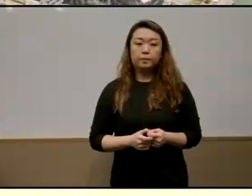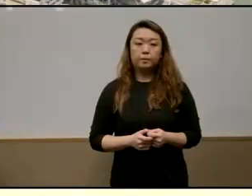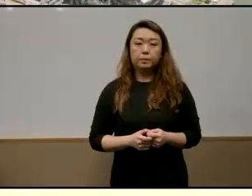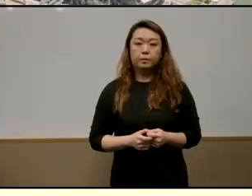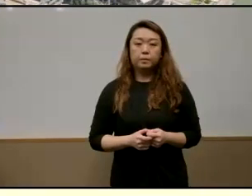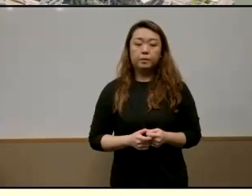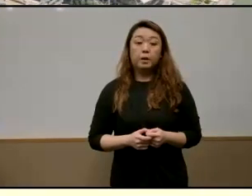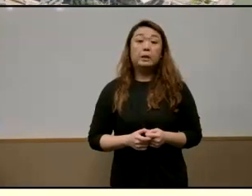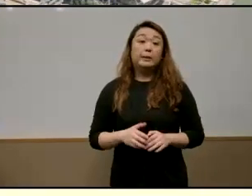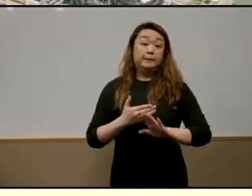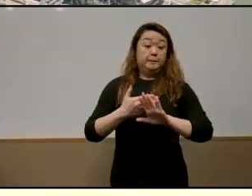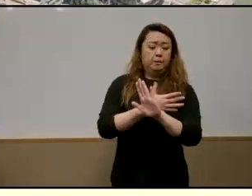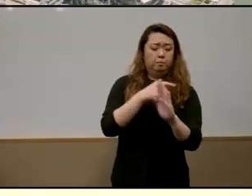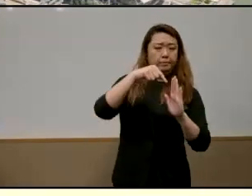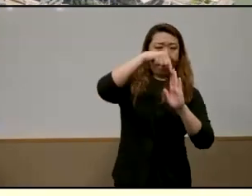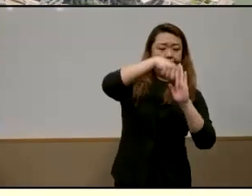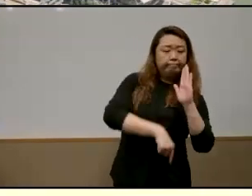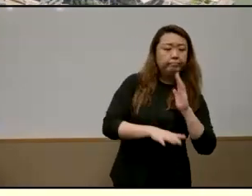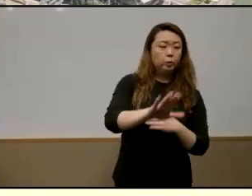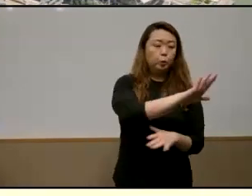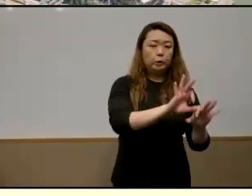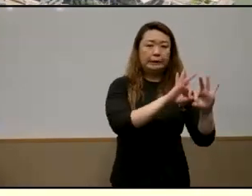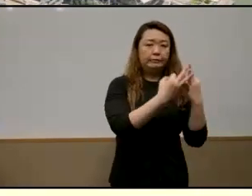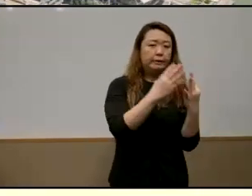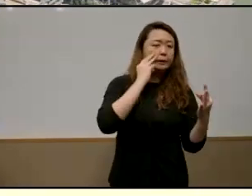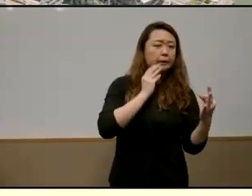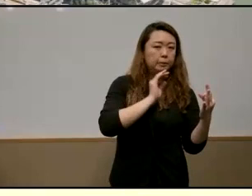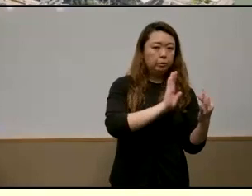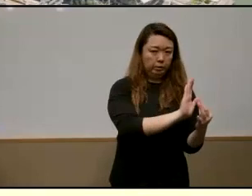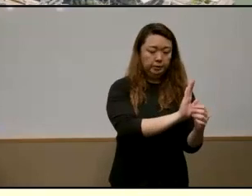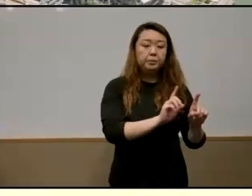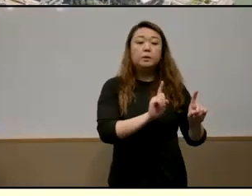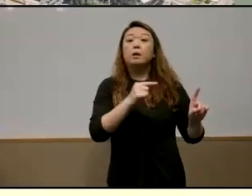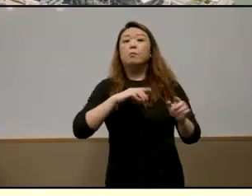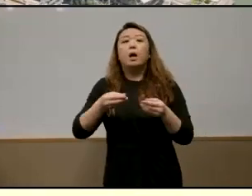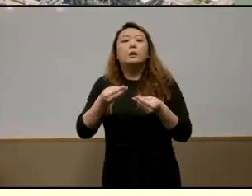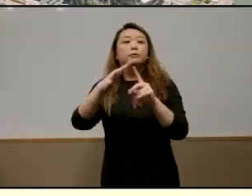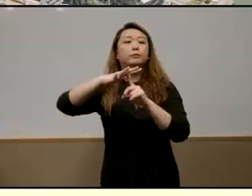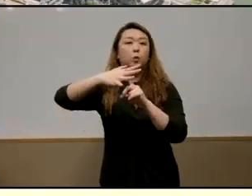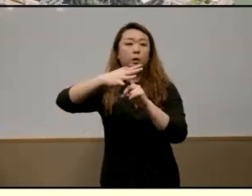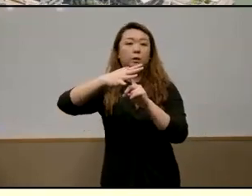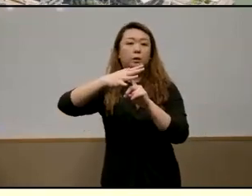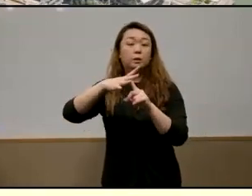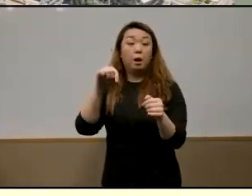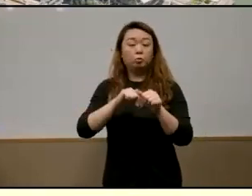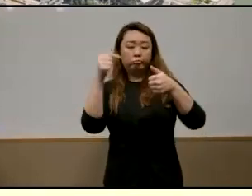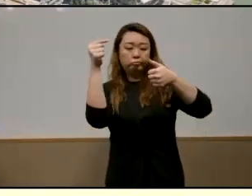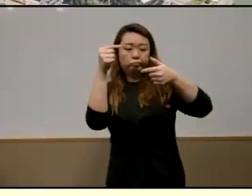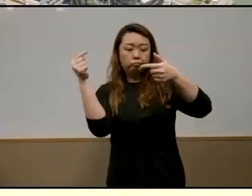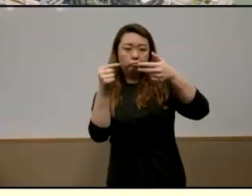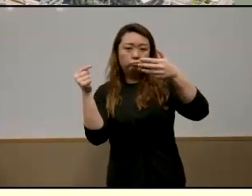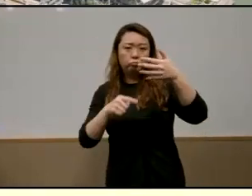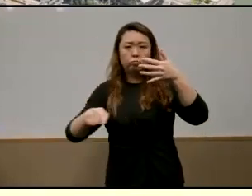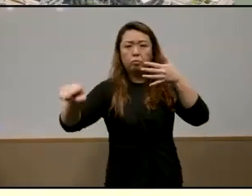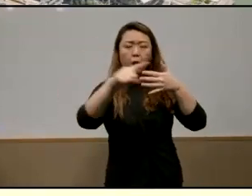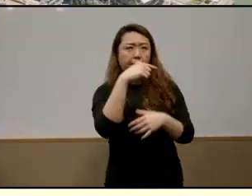so before i dive into families perspectives and experiences i'd like to just start with context so as i go through these points have a think about how